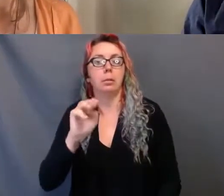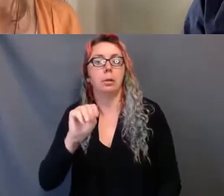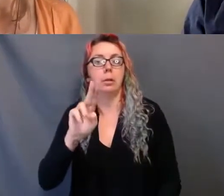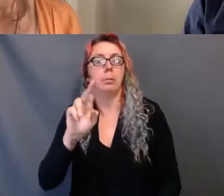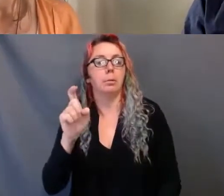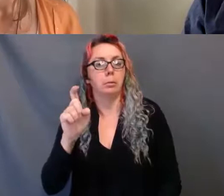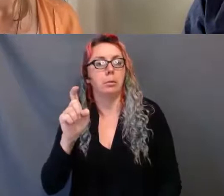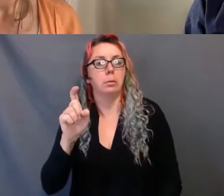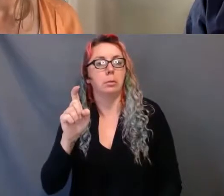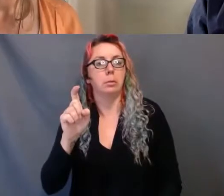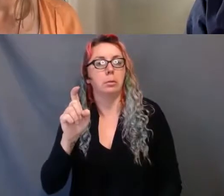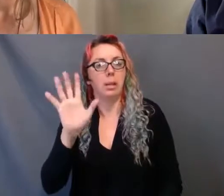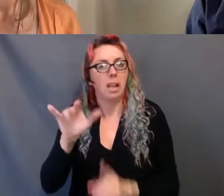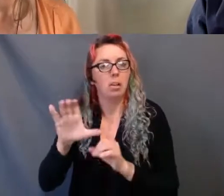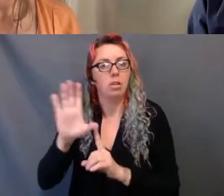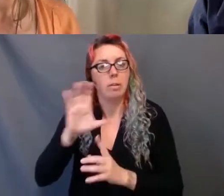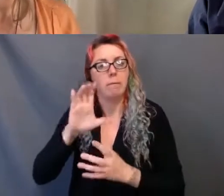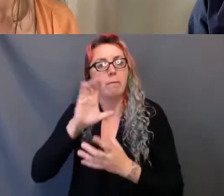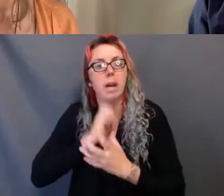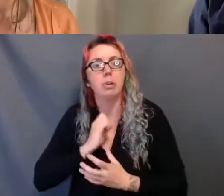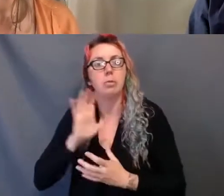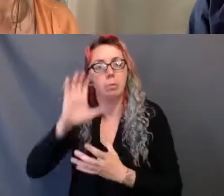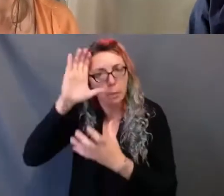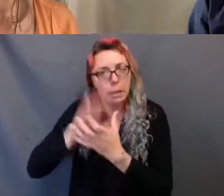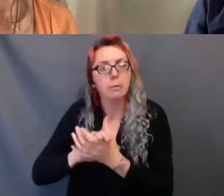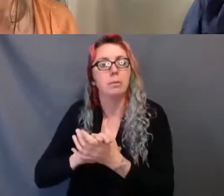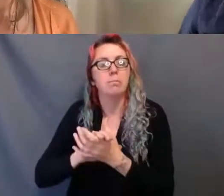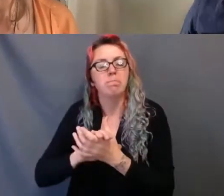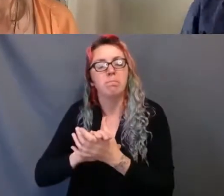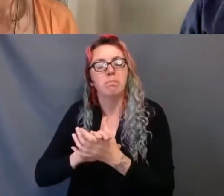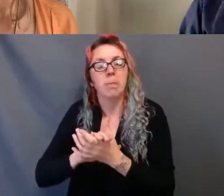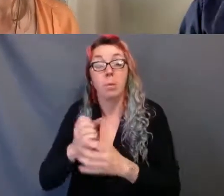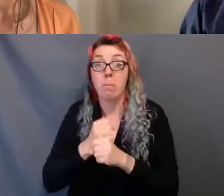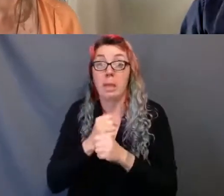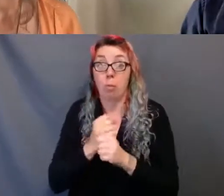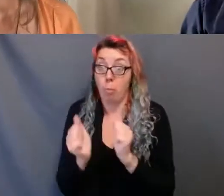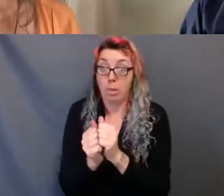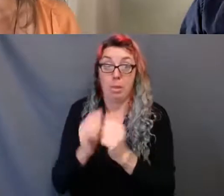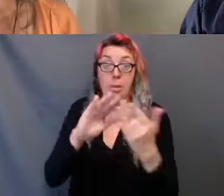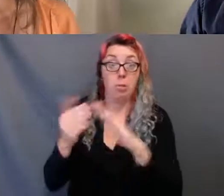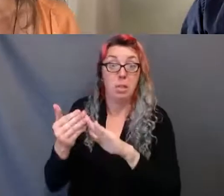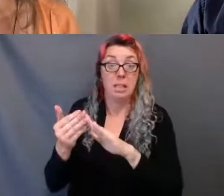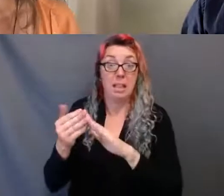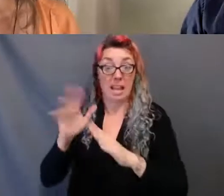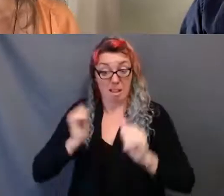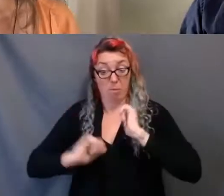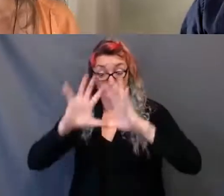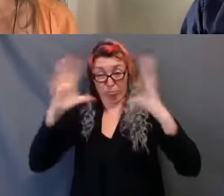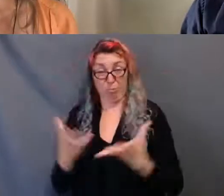is from the community for the community. It is culturally specific and yet entirely universal